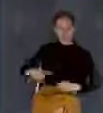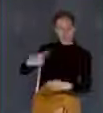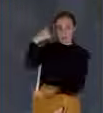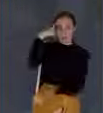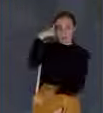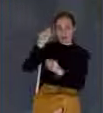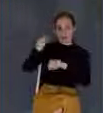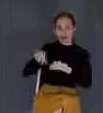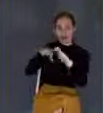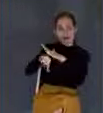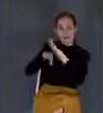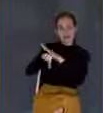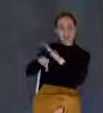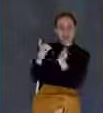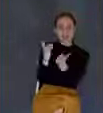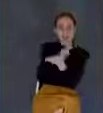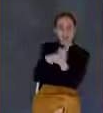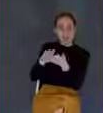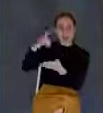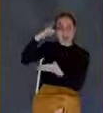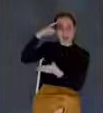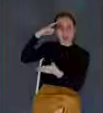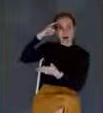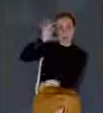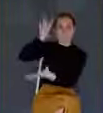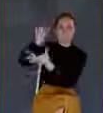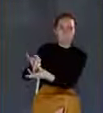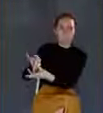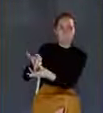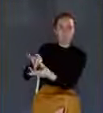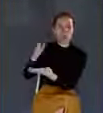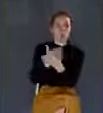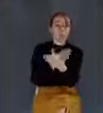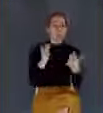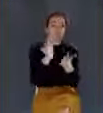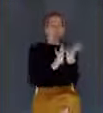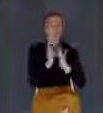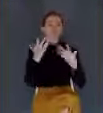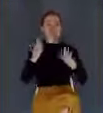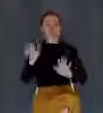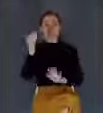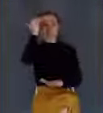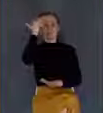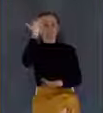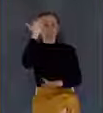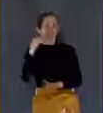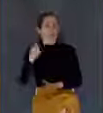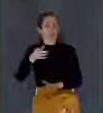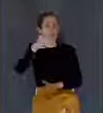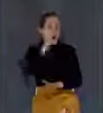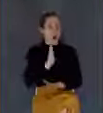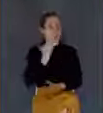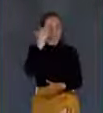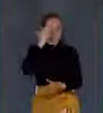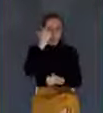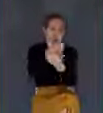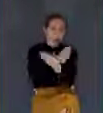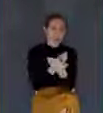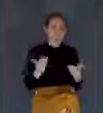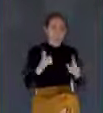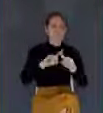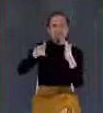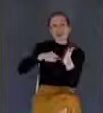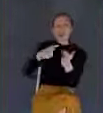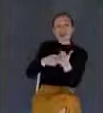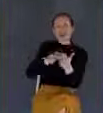So there were certain things, again, that Jesus knew by omniscience. But then there were times when the divine mind did not